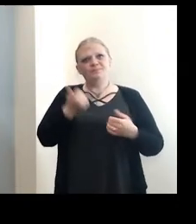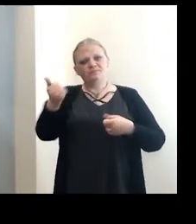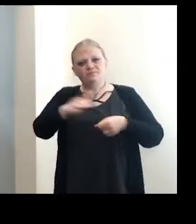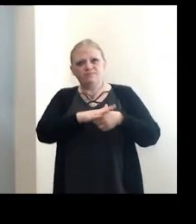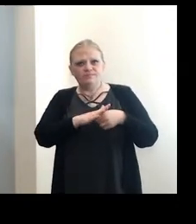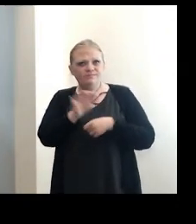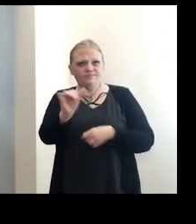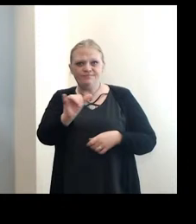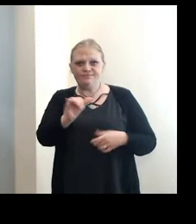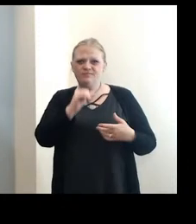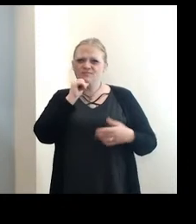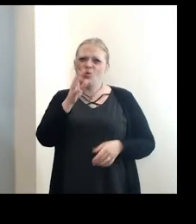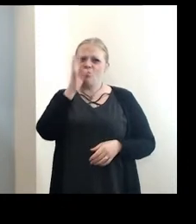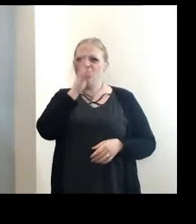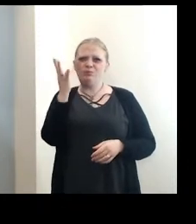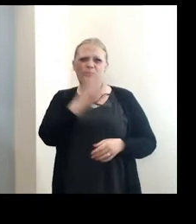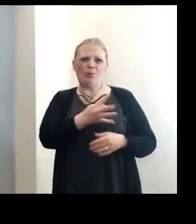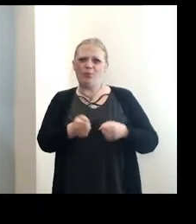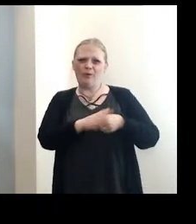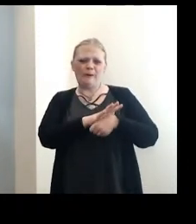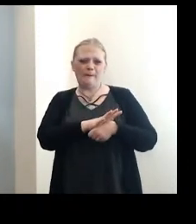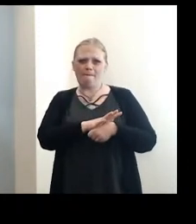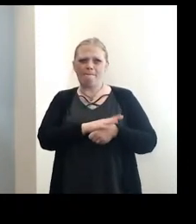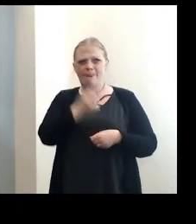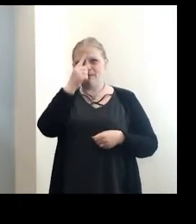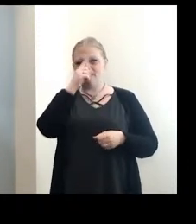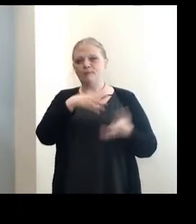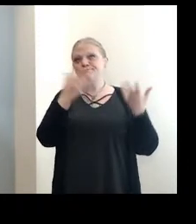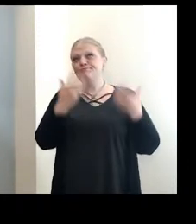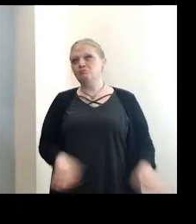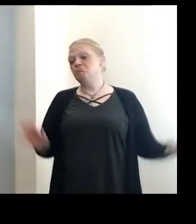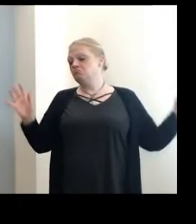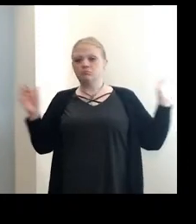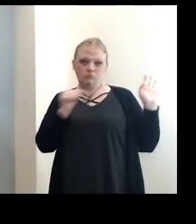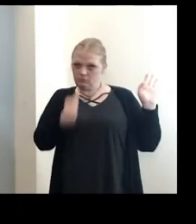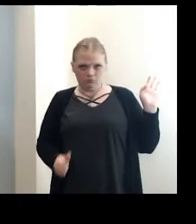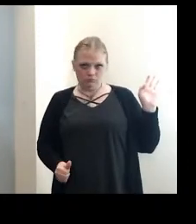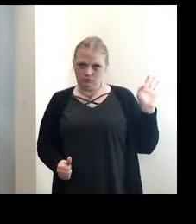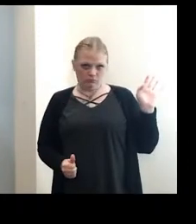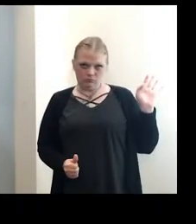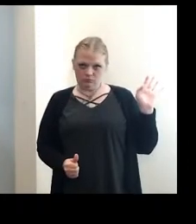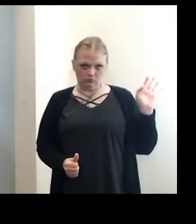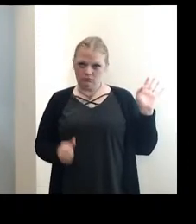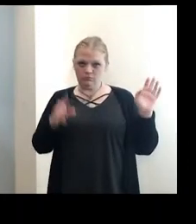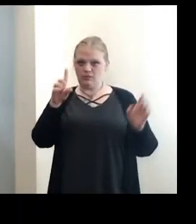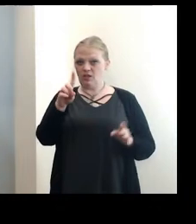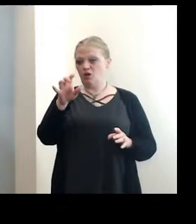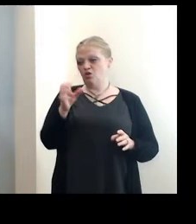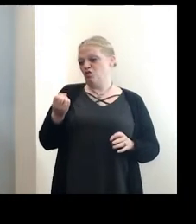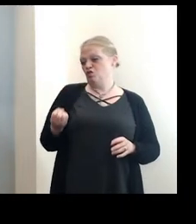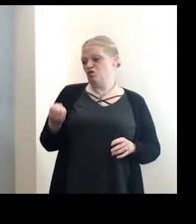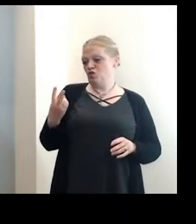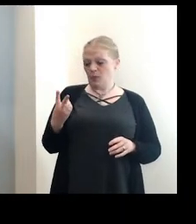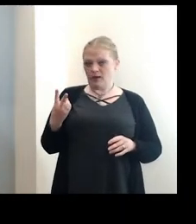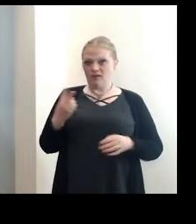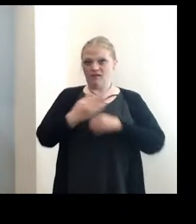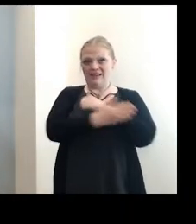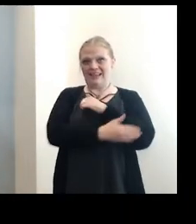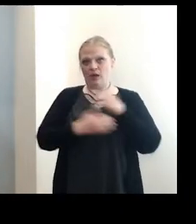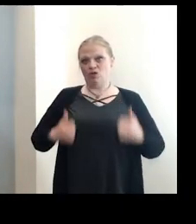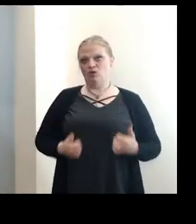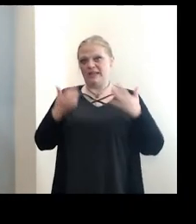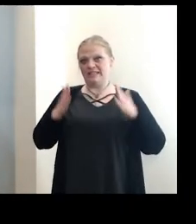Do not ignore COVID-19 thinking it's over because it's not. And 112 of our county residents